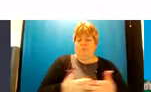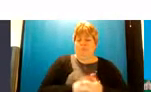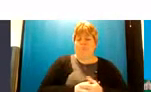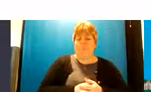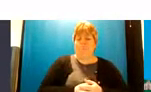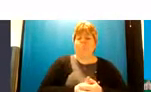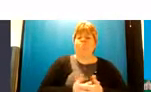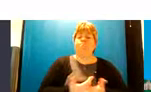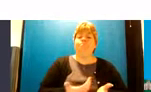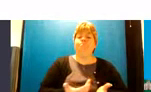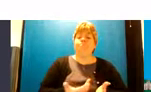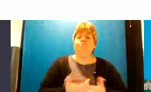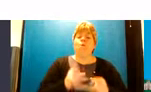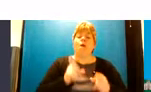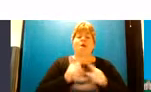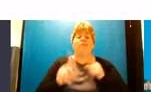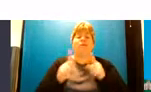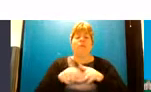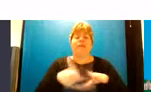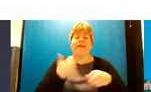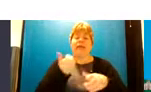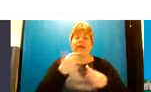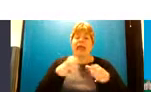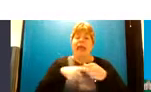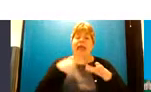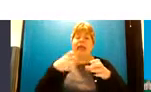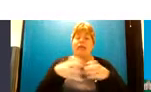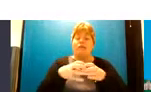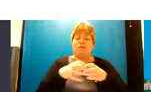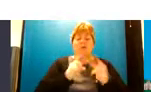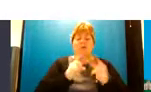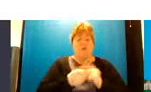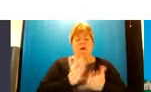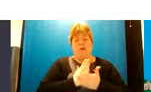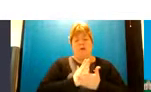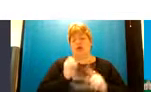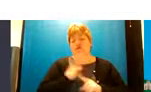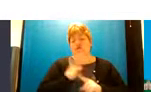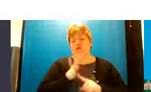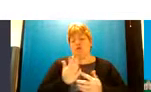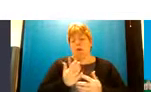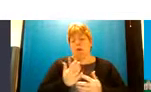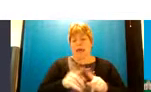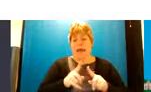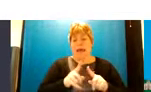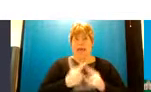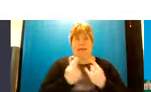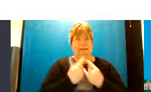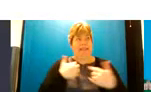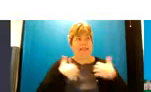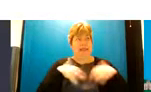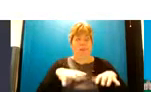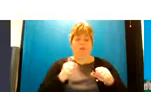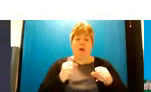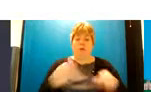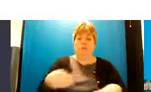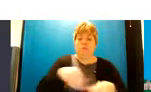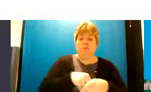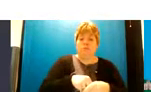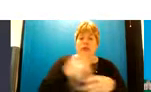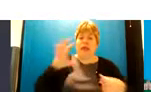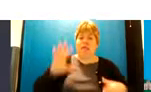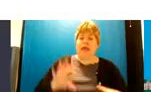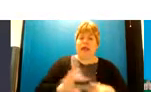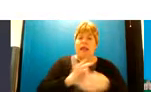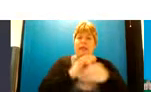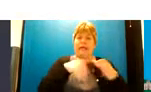as i've said that the multi-agency response is is crucial and some of the things that we're really keen to start to build in is those links